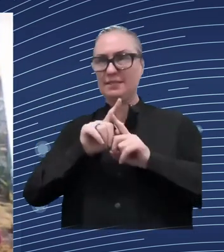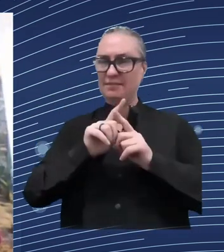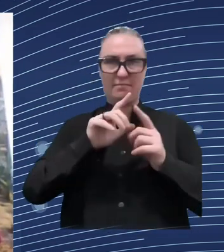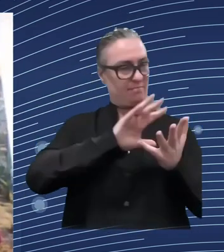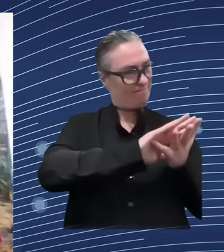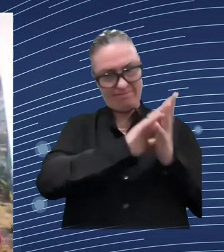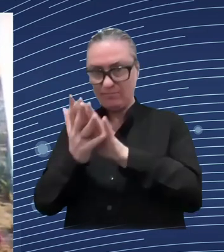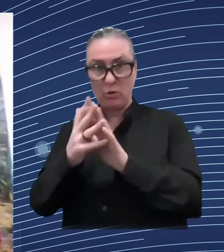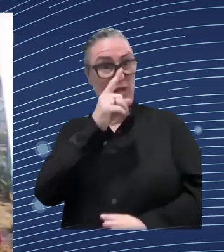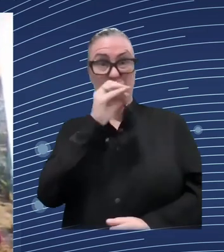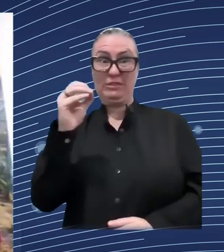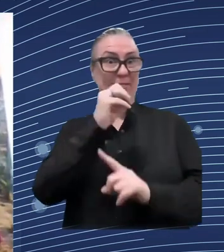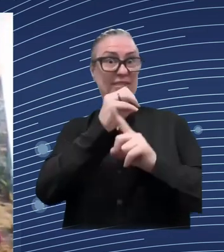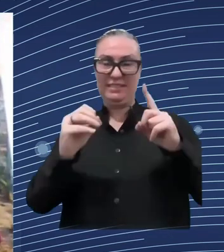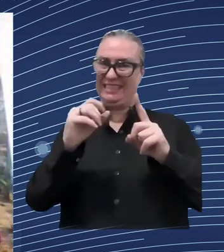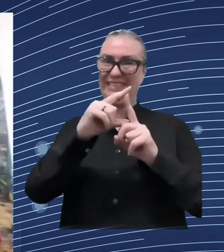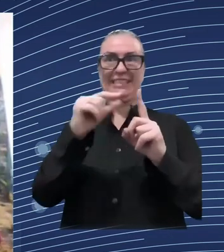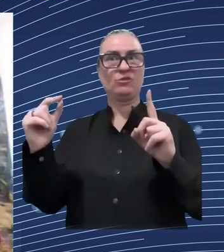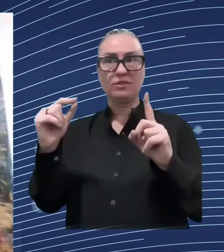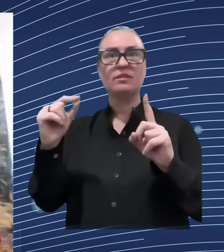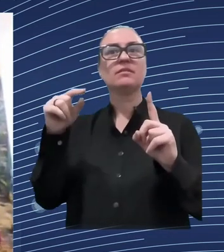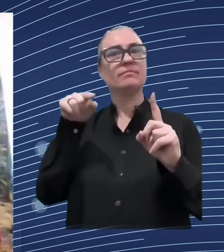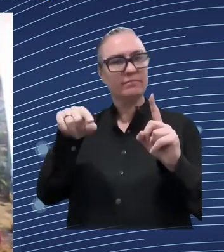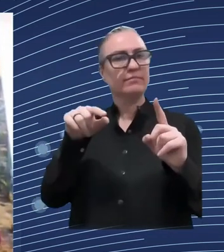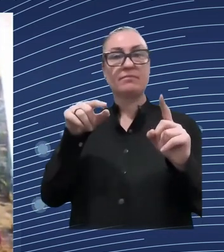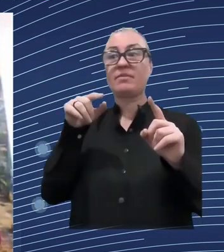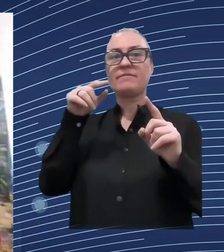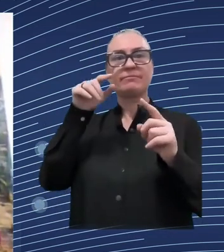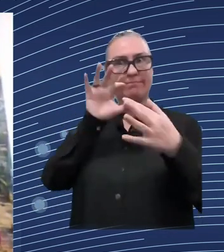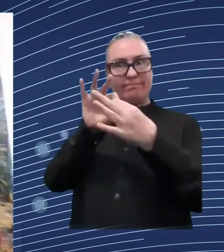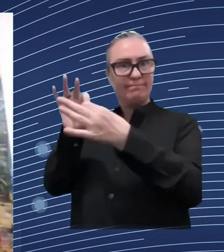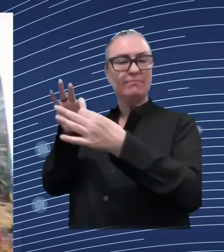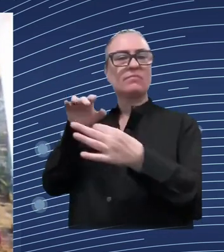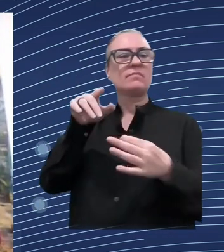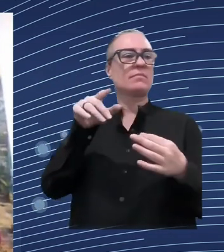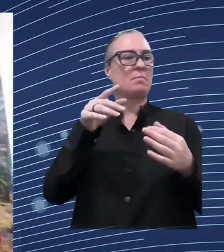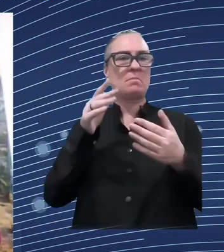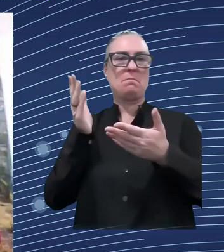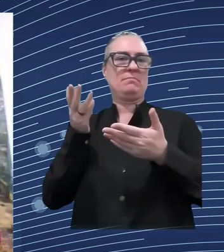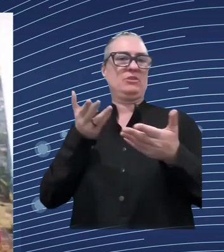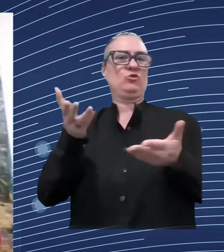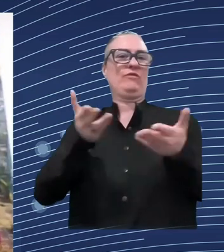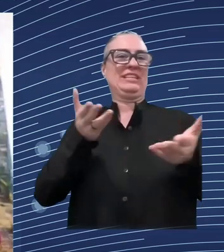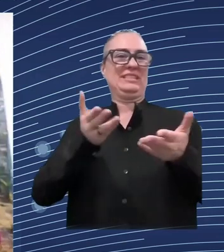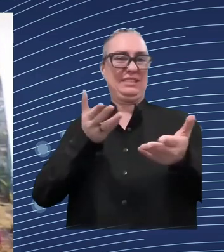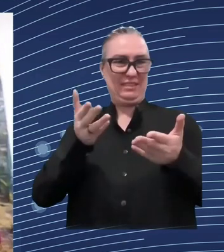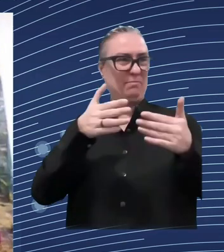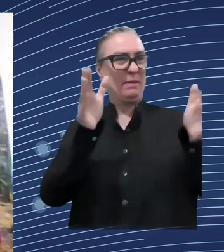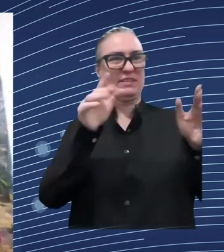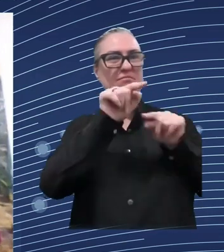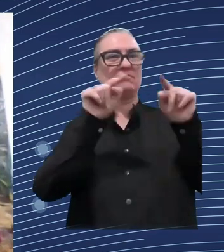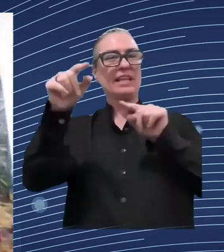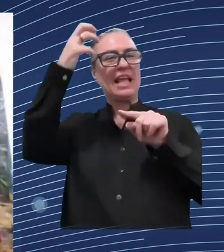platform for risk killing and digital literacy for citizens and the business this is the national project for entrepreneurship